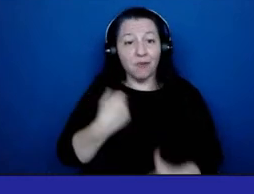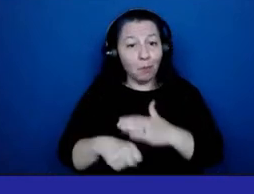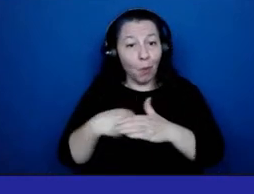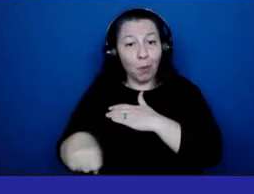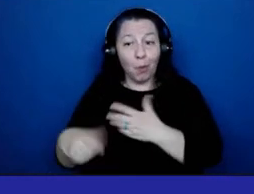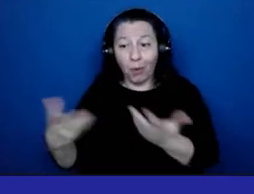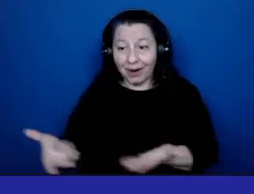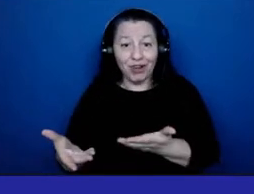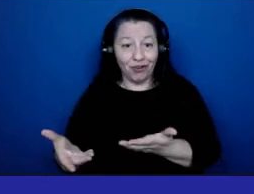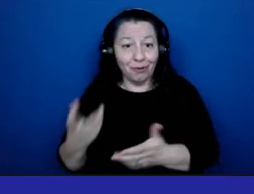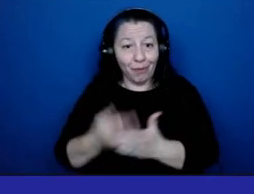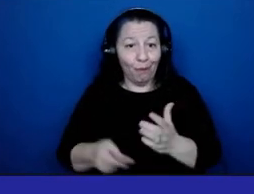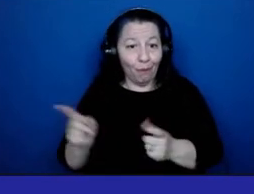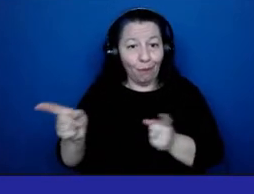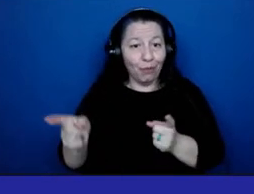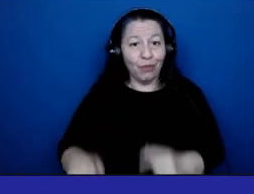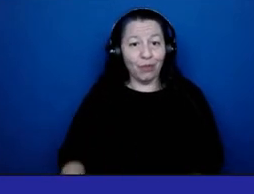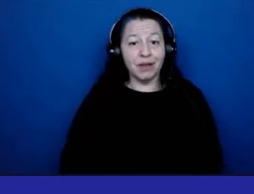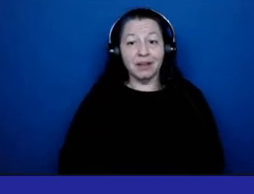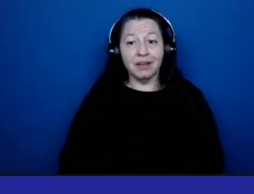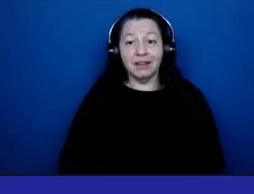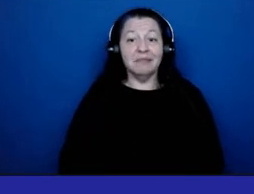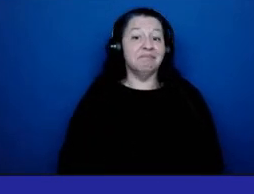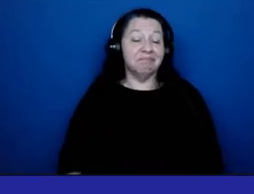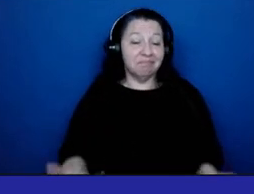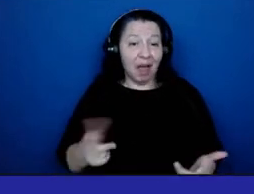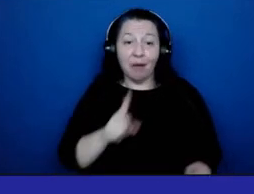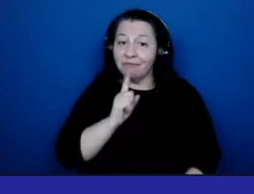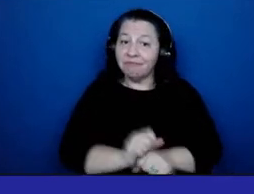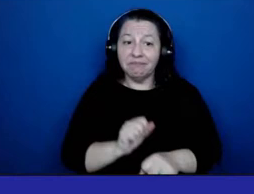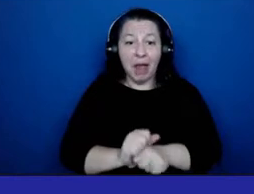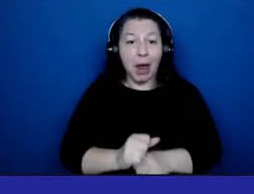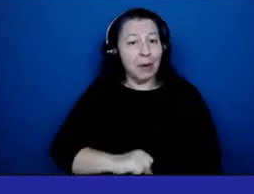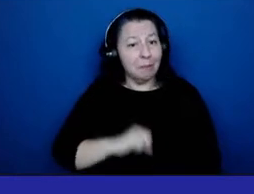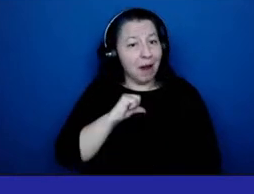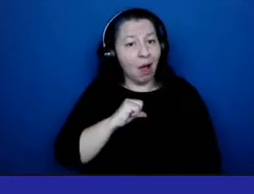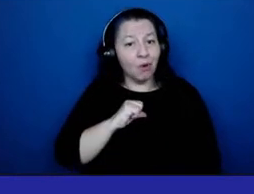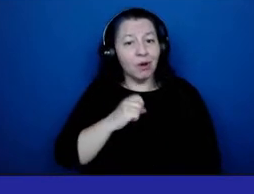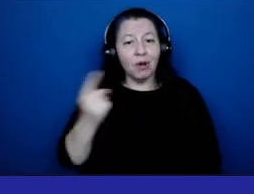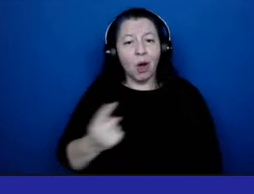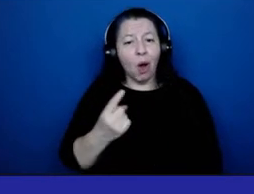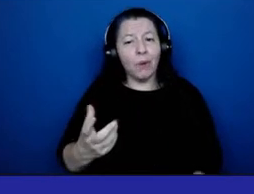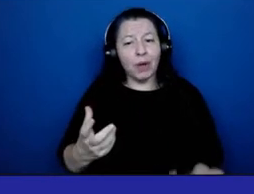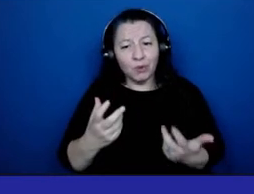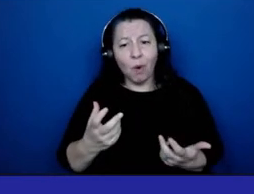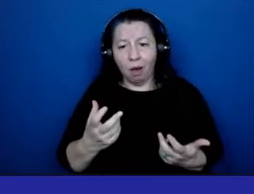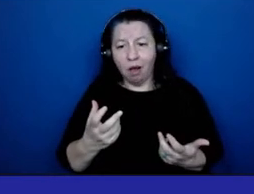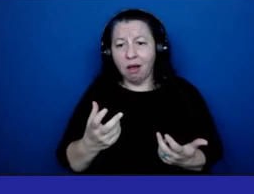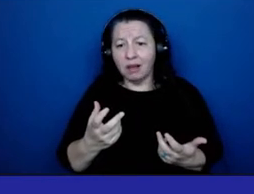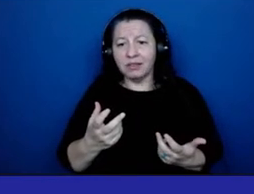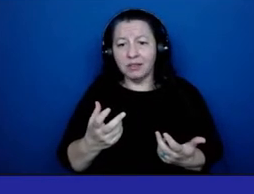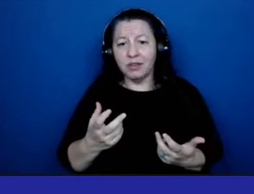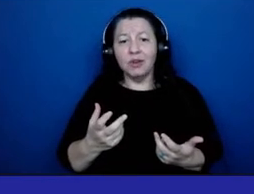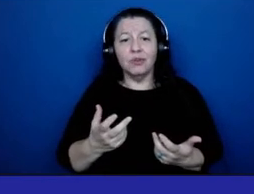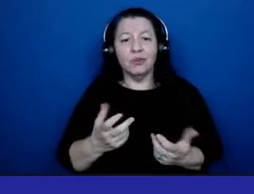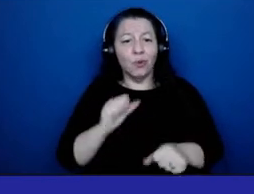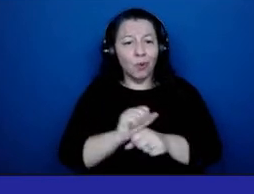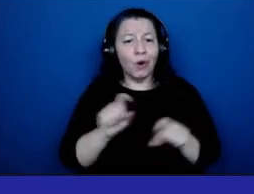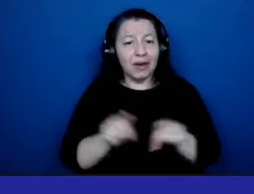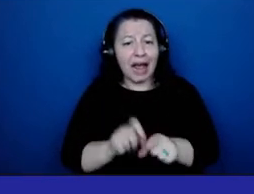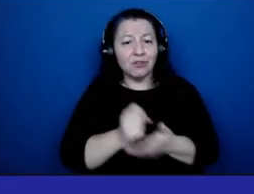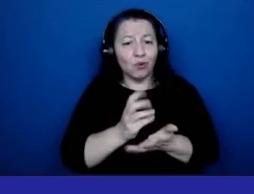And like I said, I'm very proud. And I always wanted to be a social worker